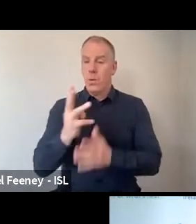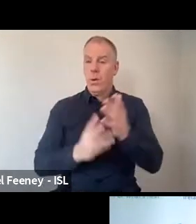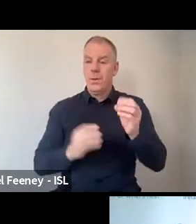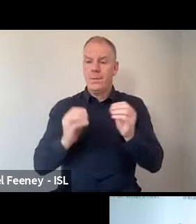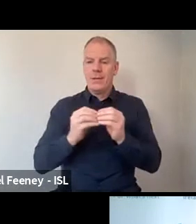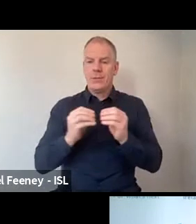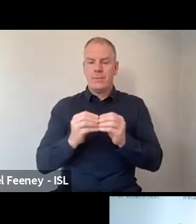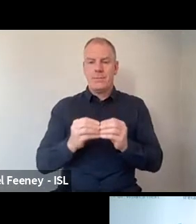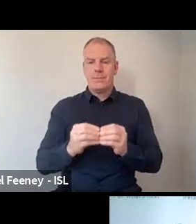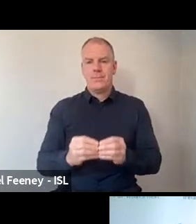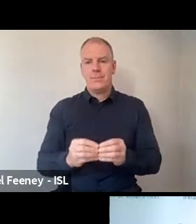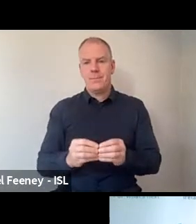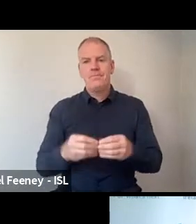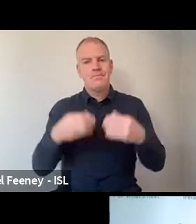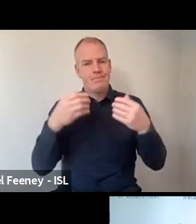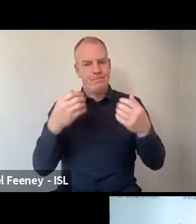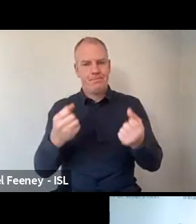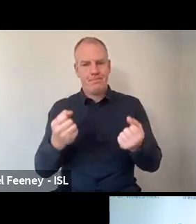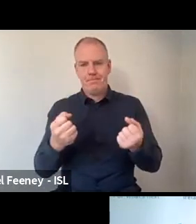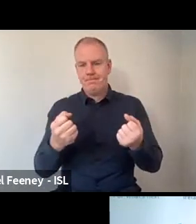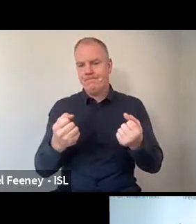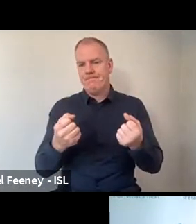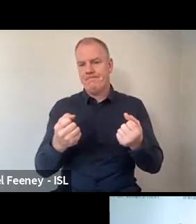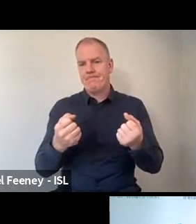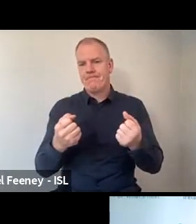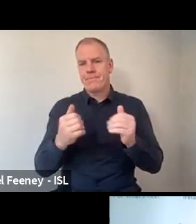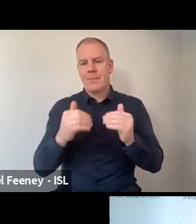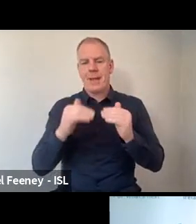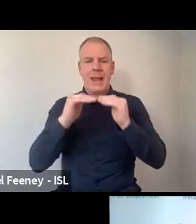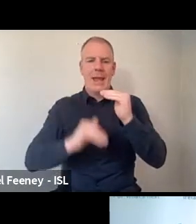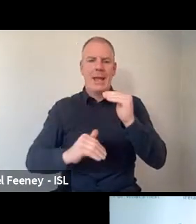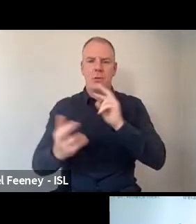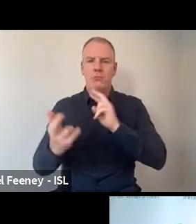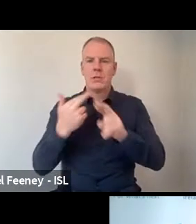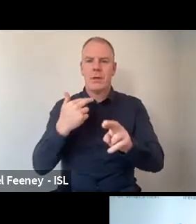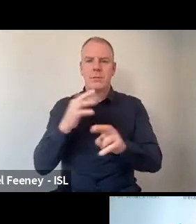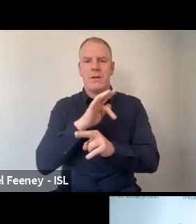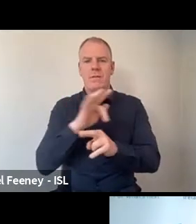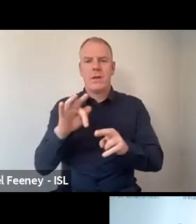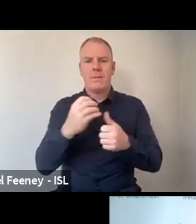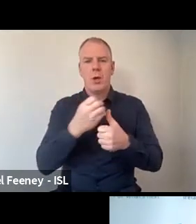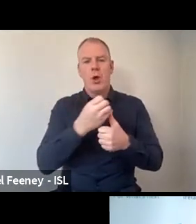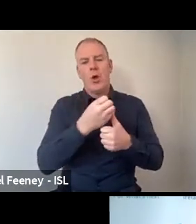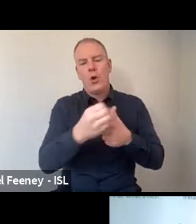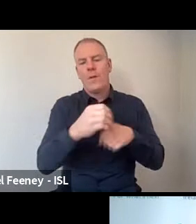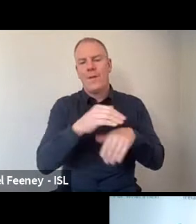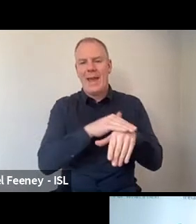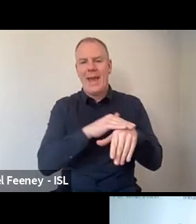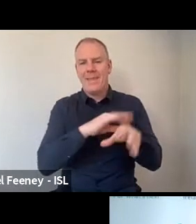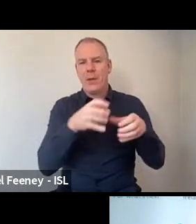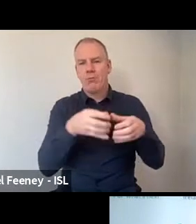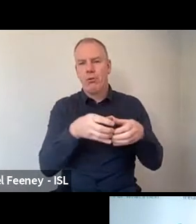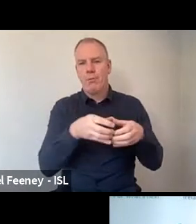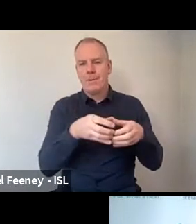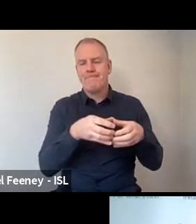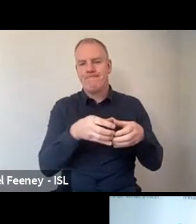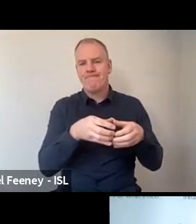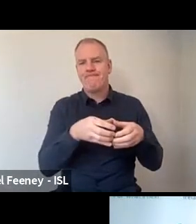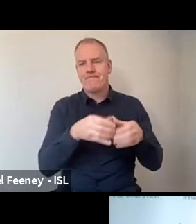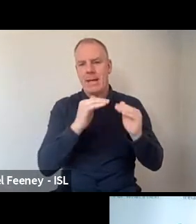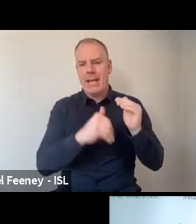we had, I suppose, a much lower response rate from other ethnic groups in this. So